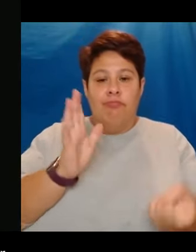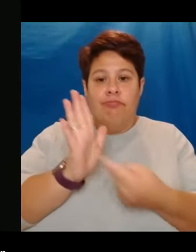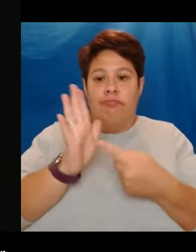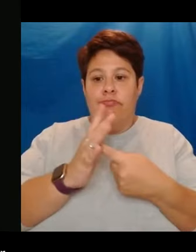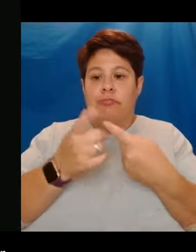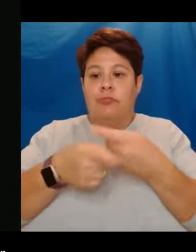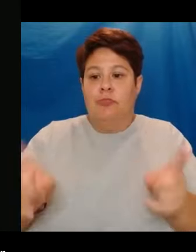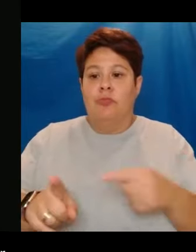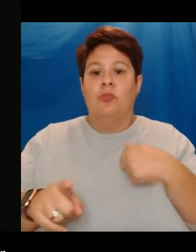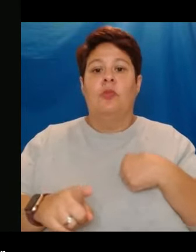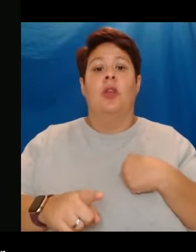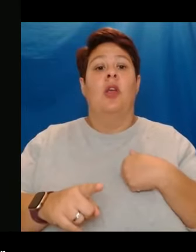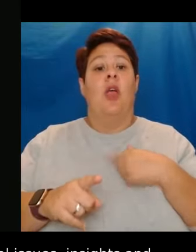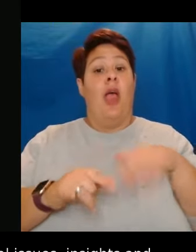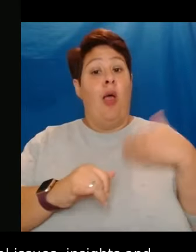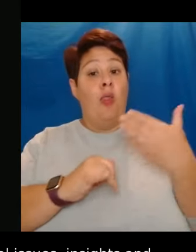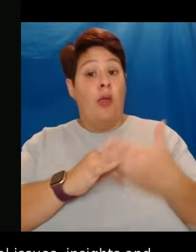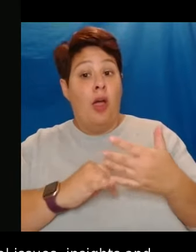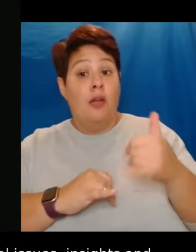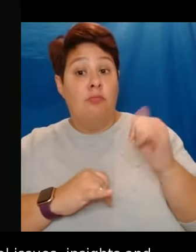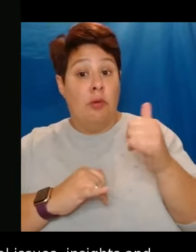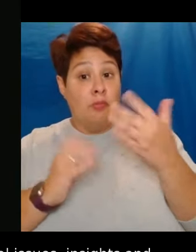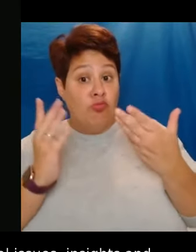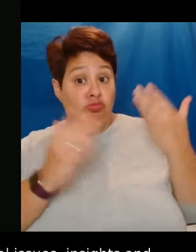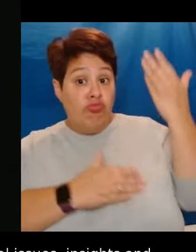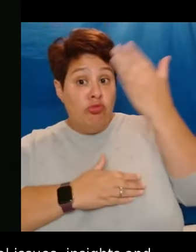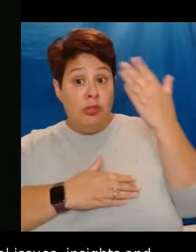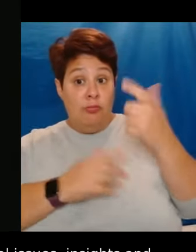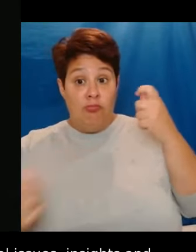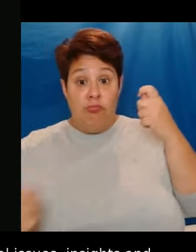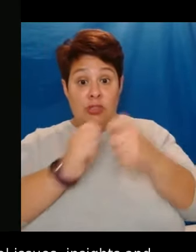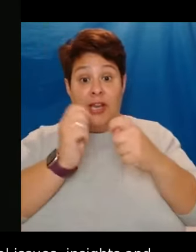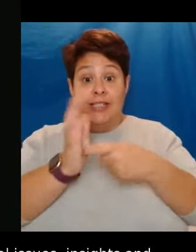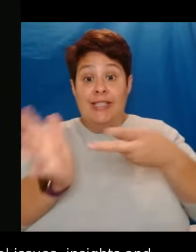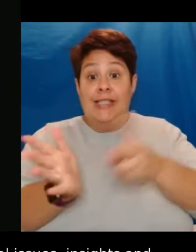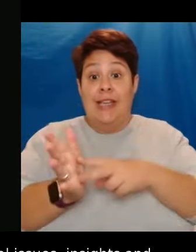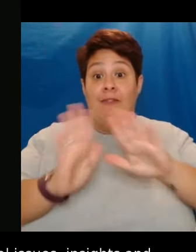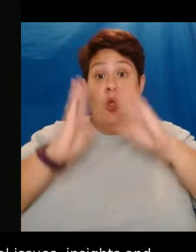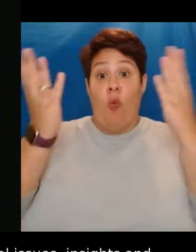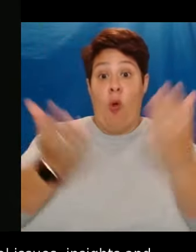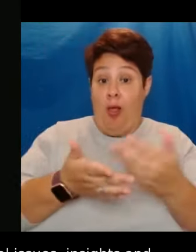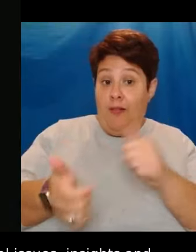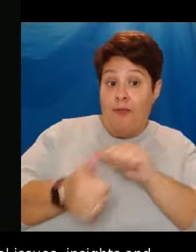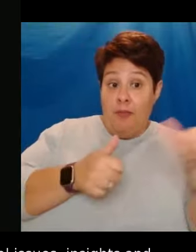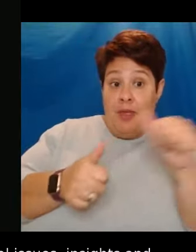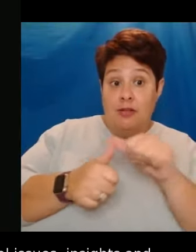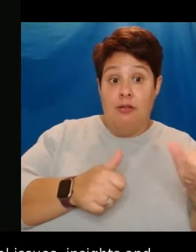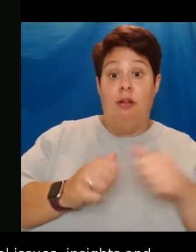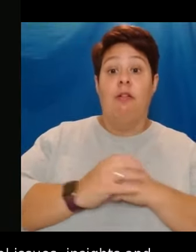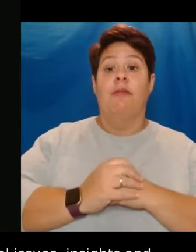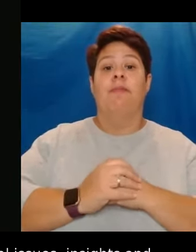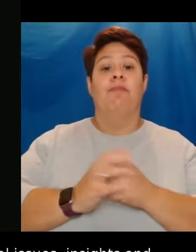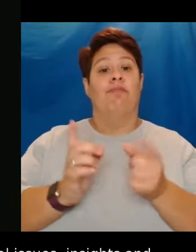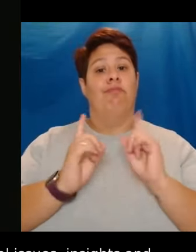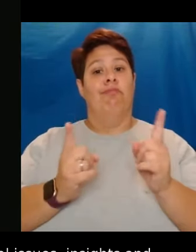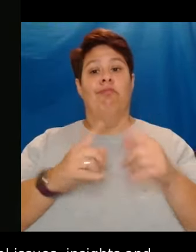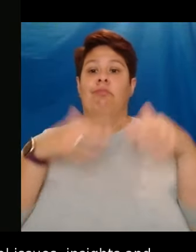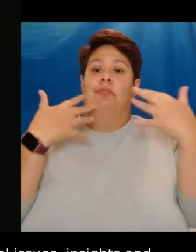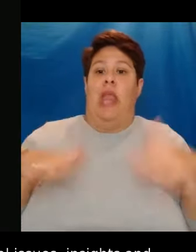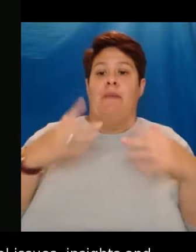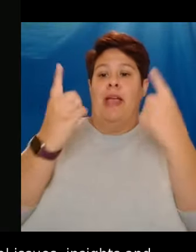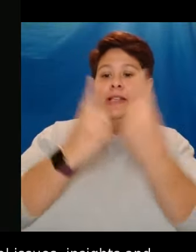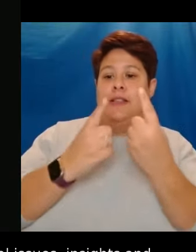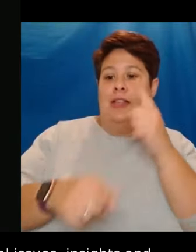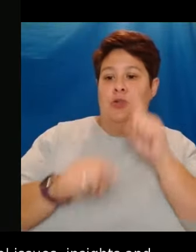of this, dare we dream that we are changing the TV world a little for the better? Isn't that an amazing thing to try?